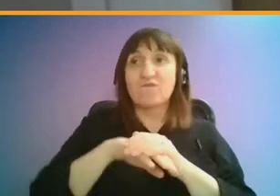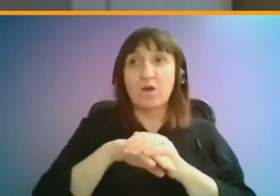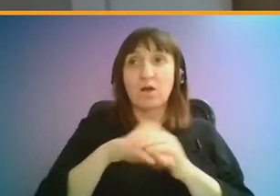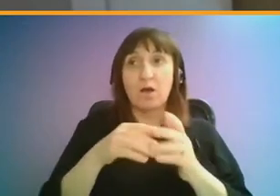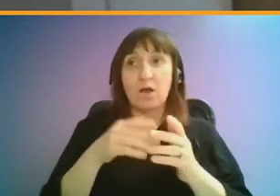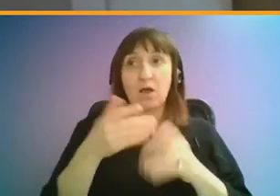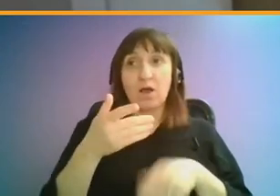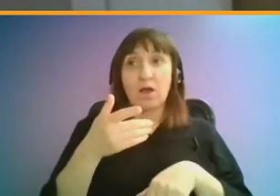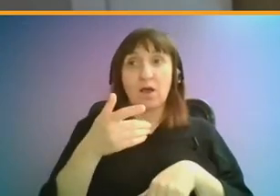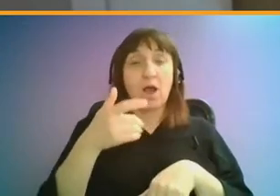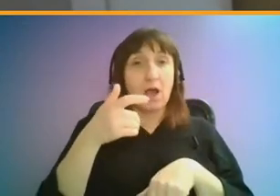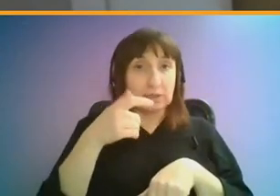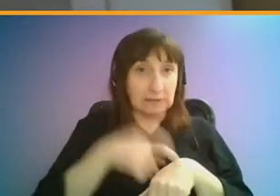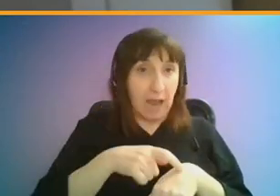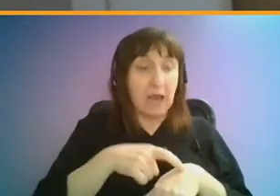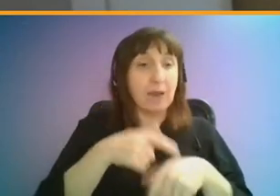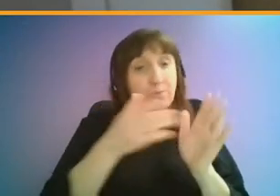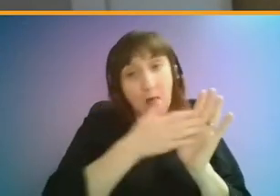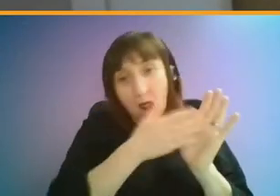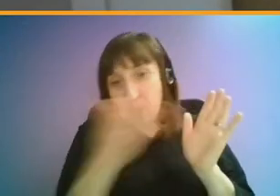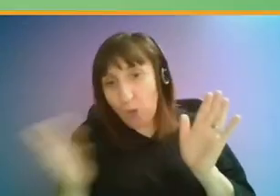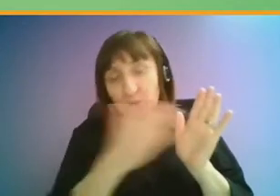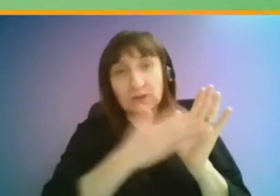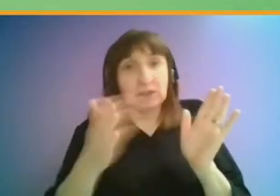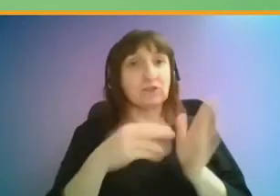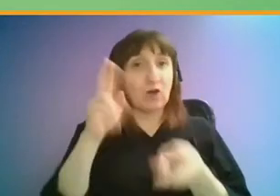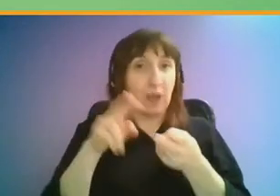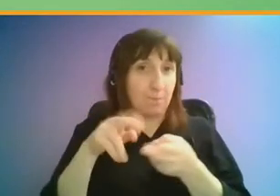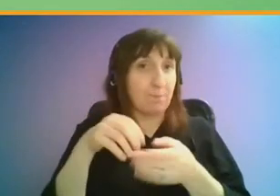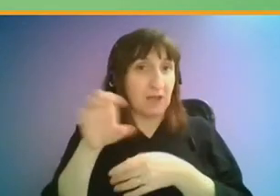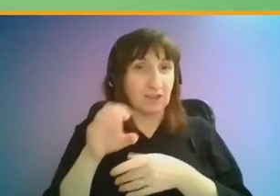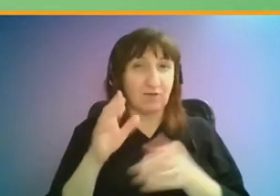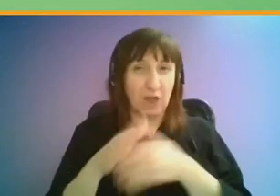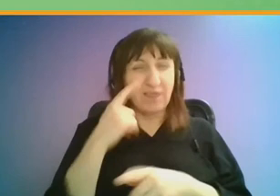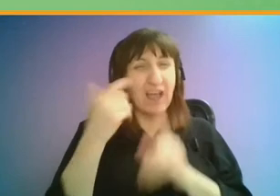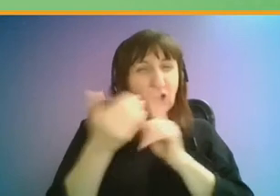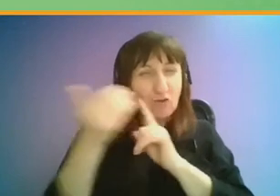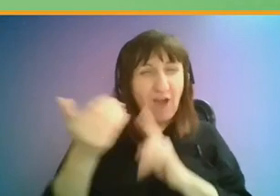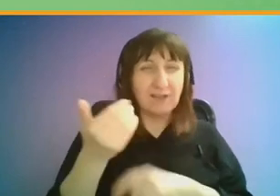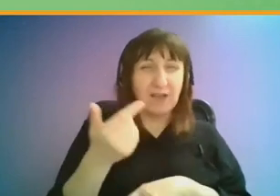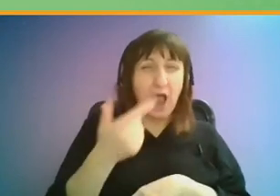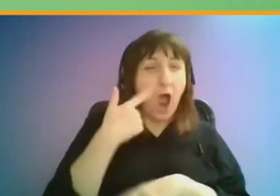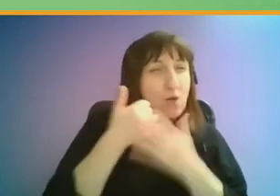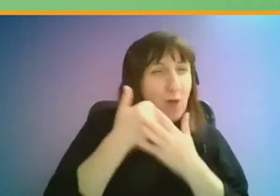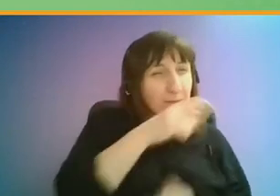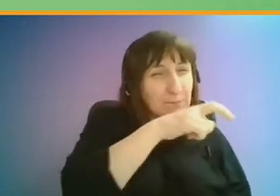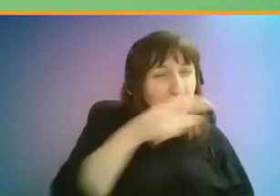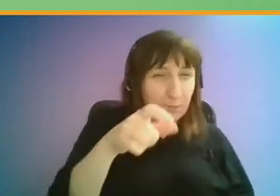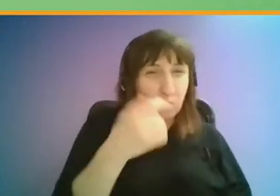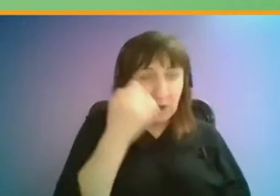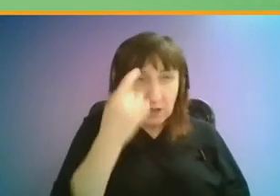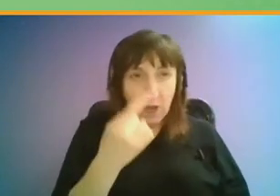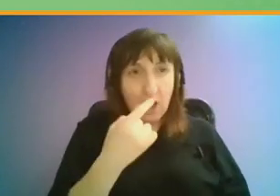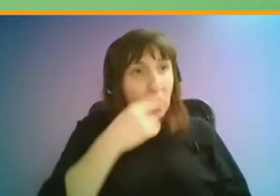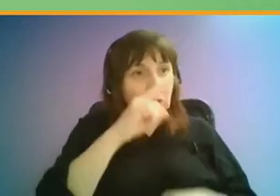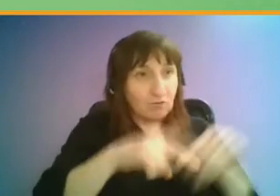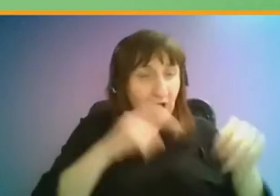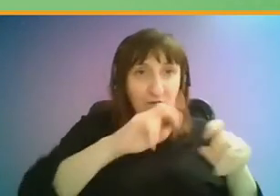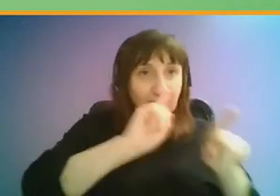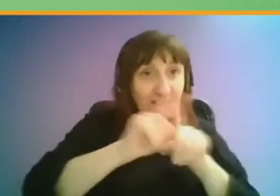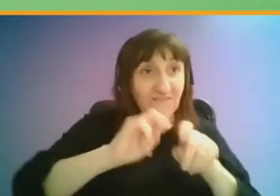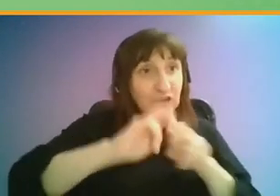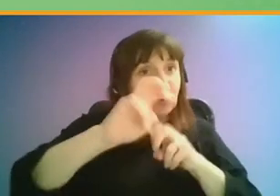time allowances of the concessionary passes in the future, because we can sort of recognise how that helps people making a variety of journeys.